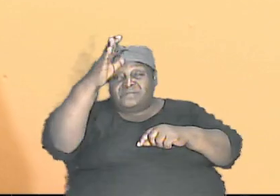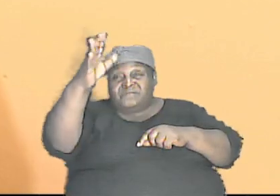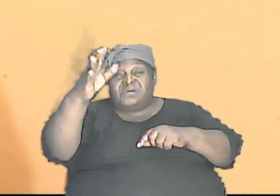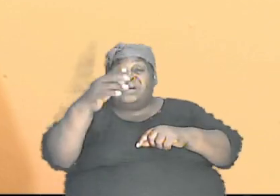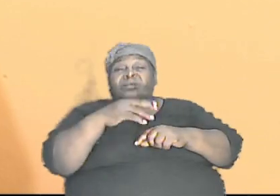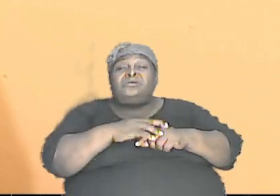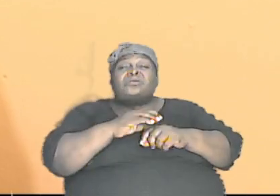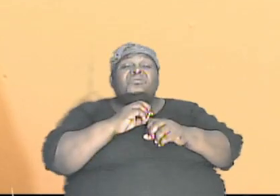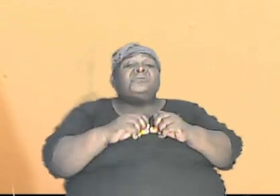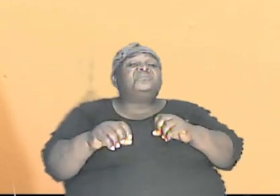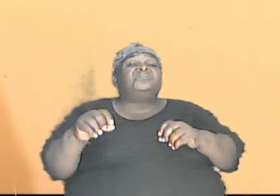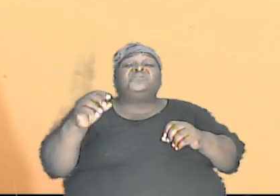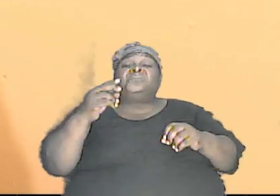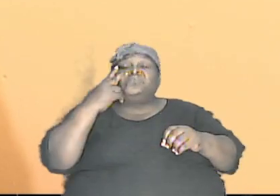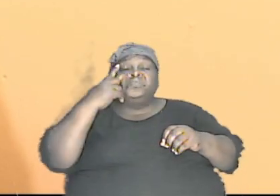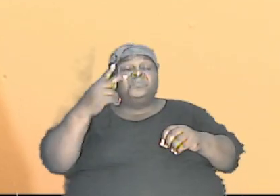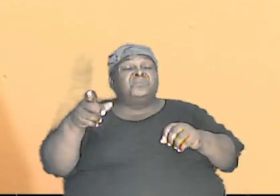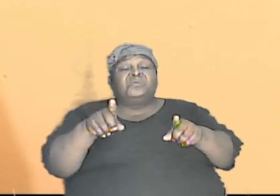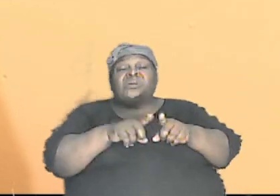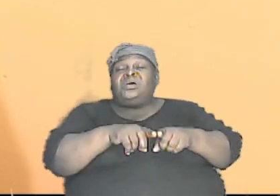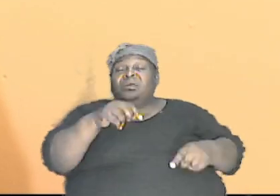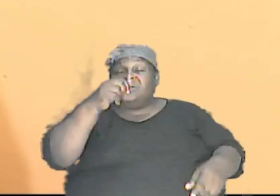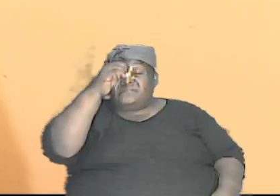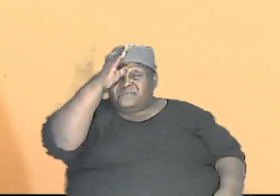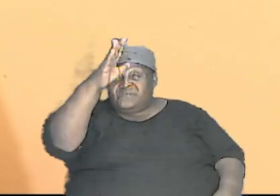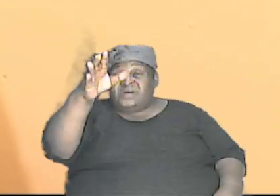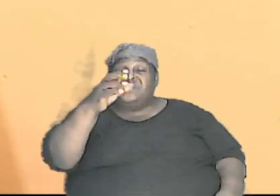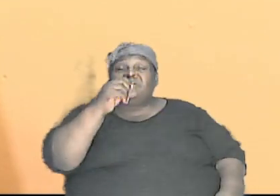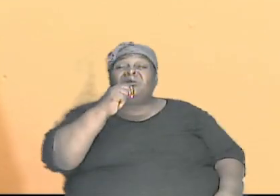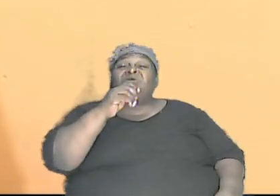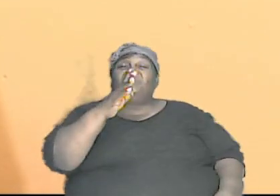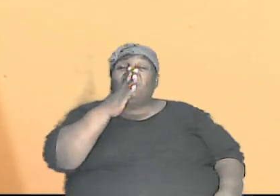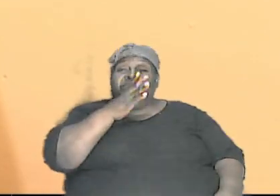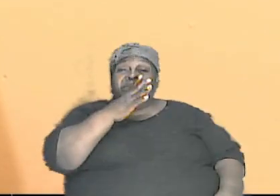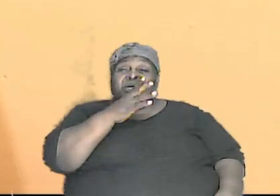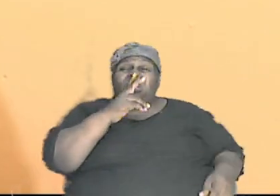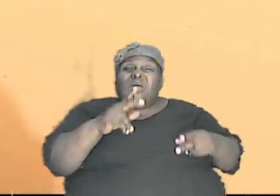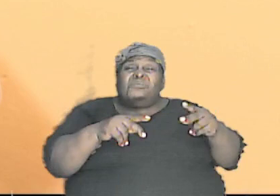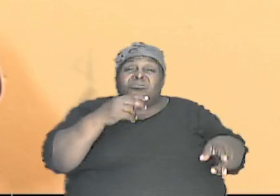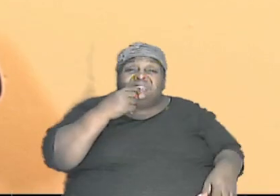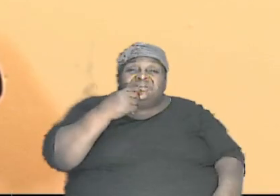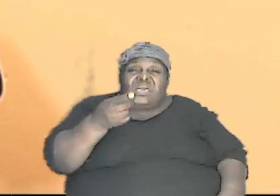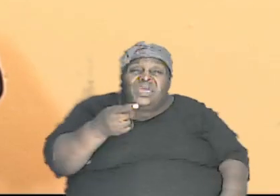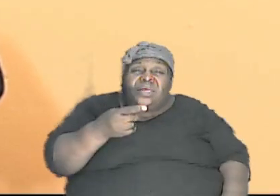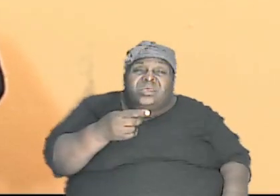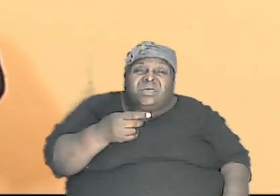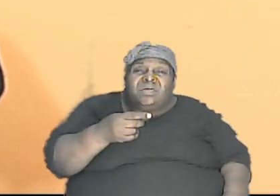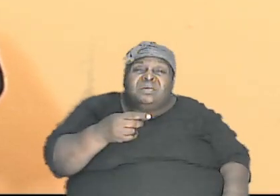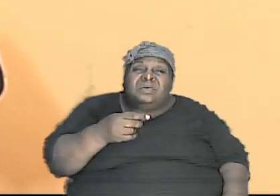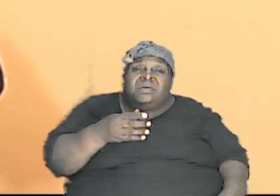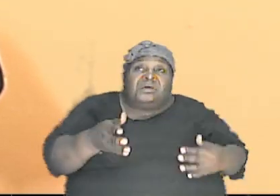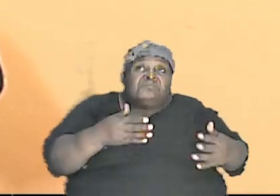and don't look much like the mother and folks say oh wow you might see two